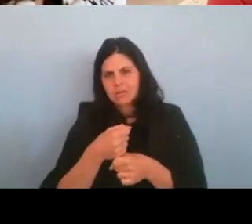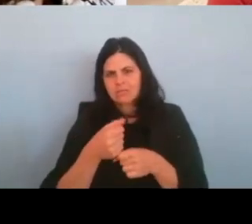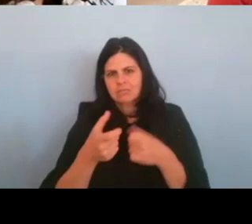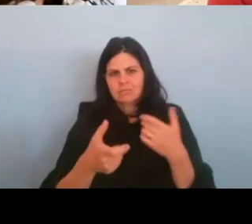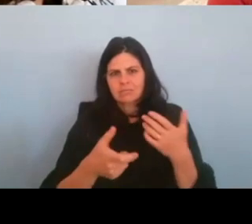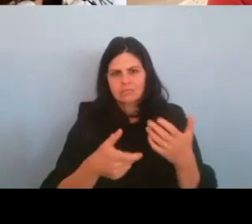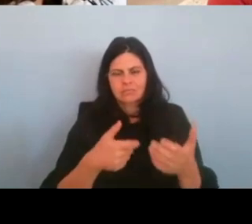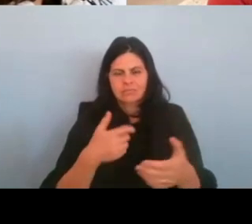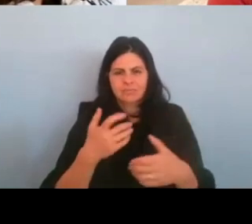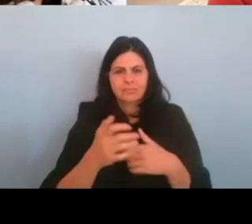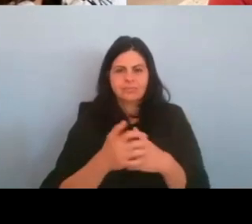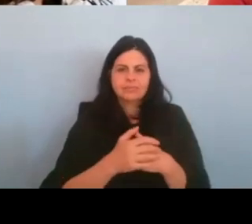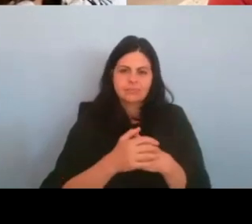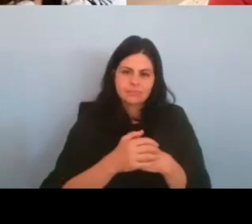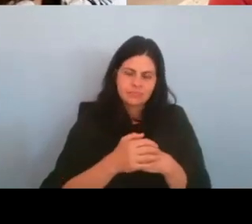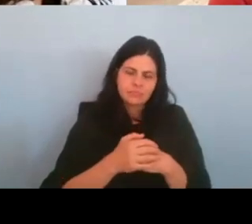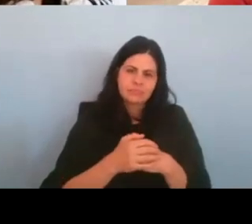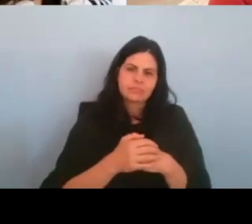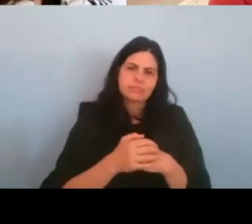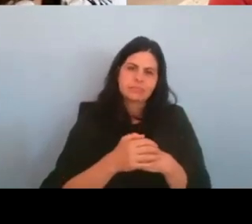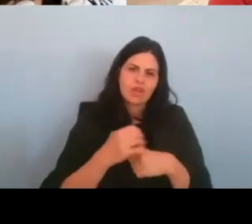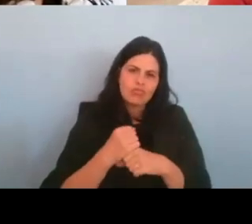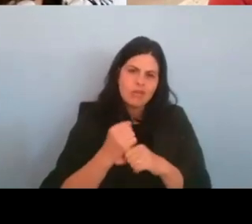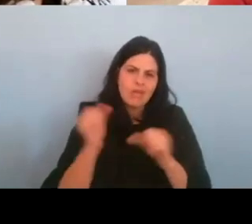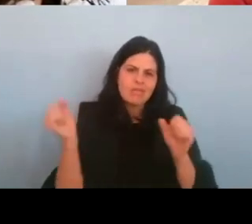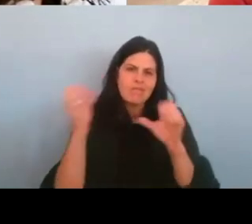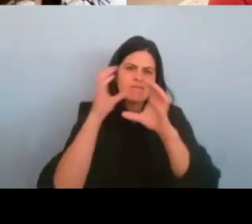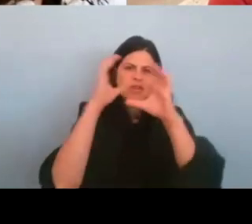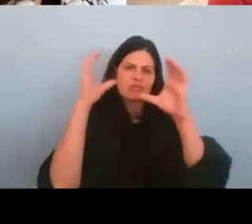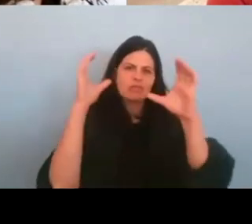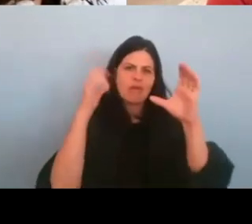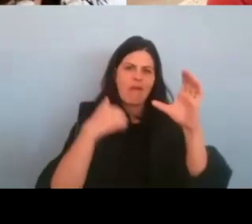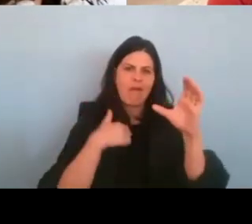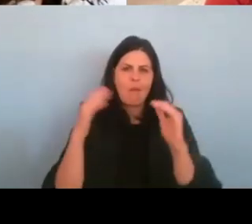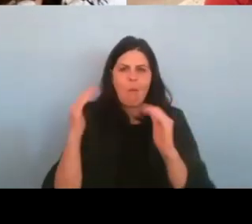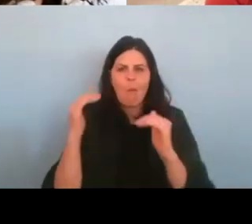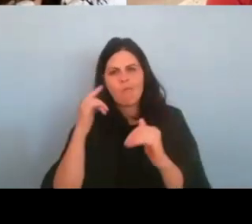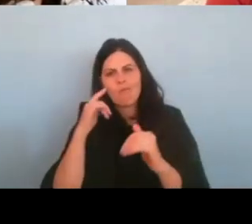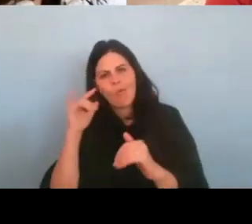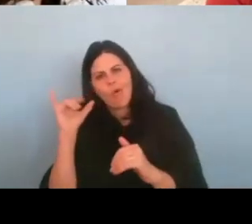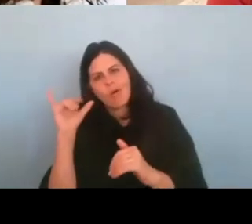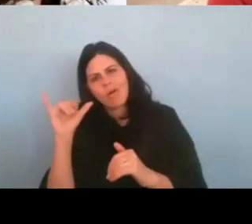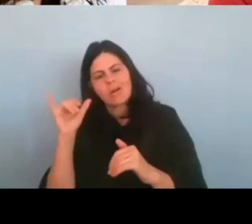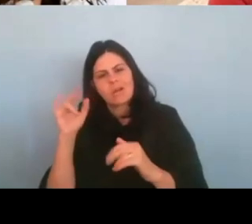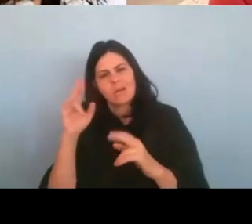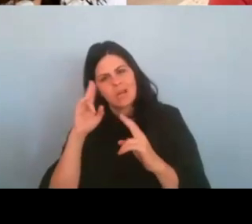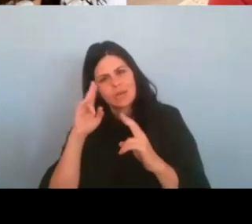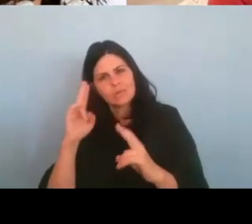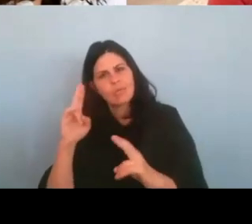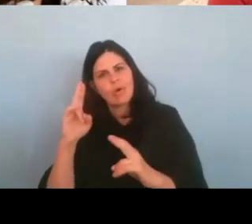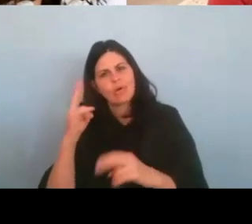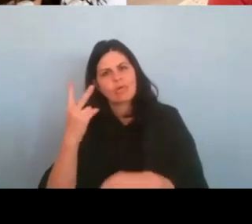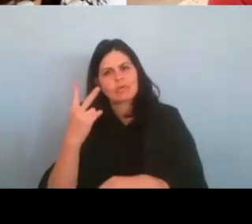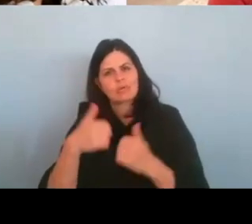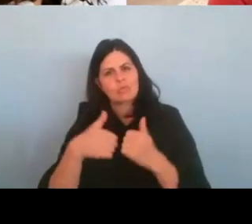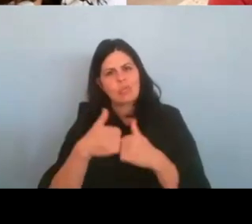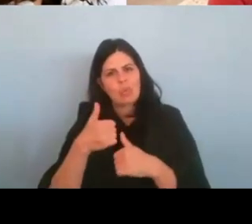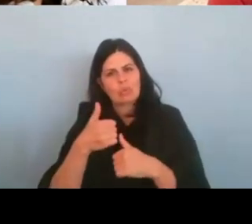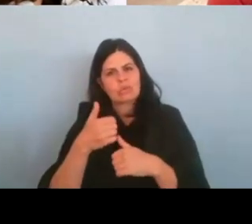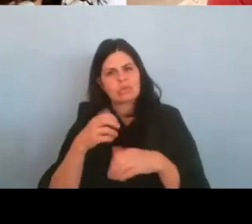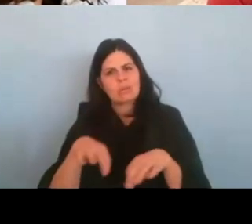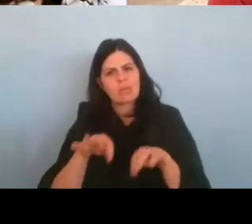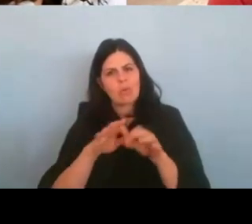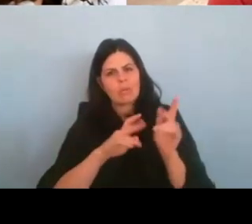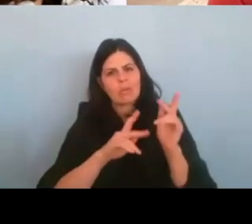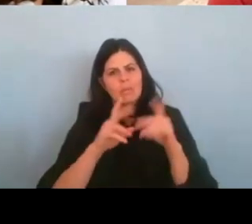in the vision that I had hoped for and in honor of the two most important people in my life, which is